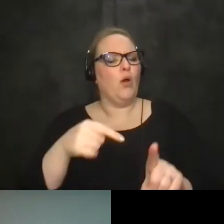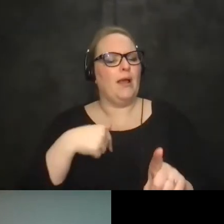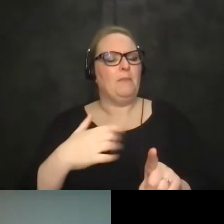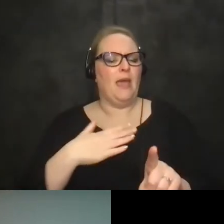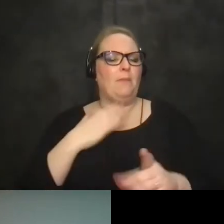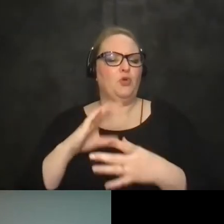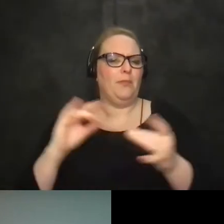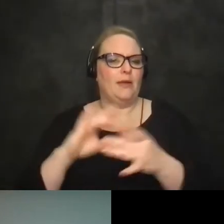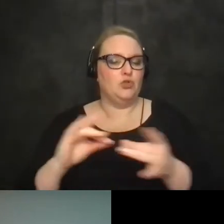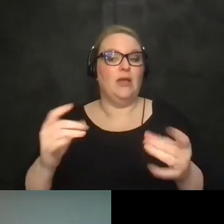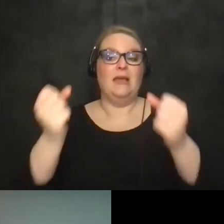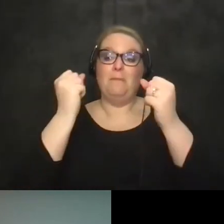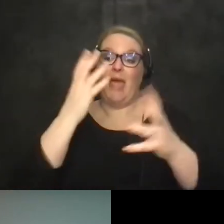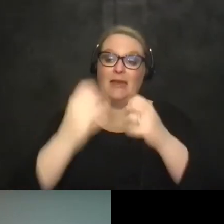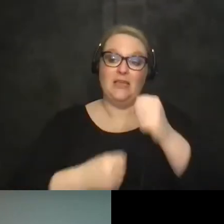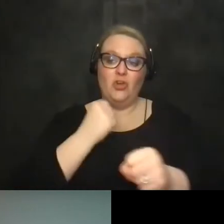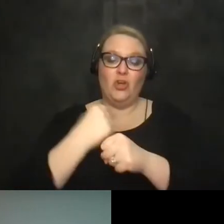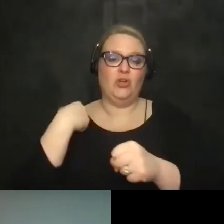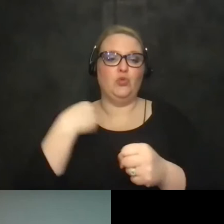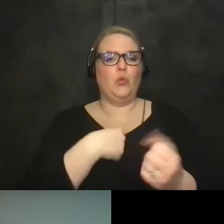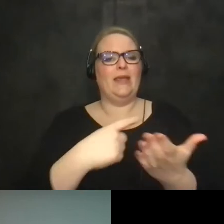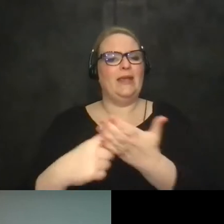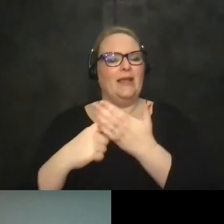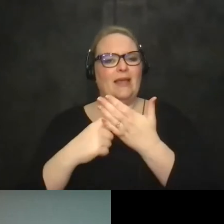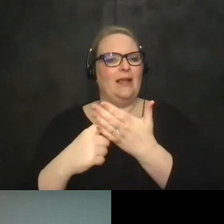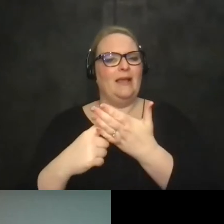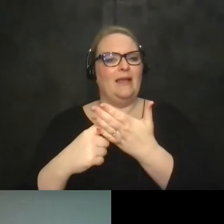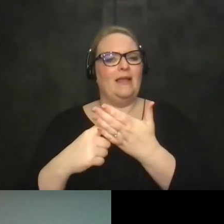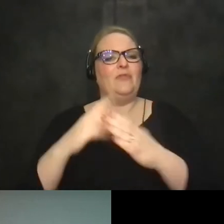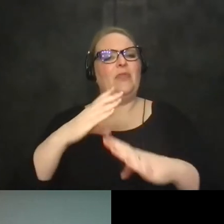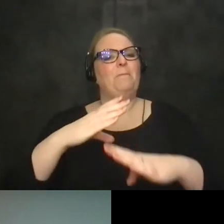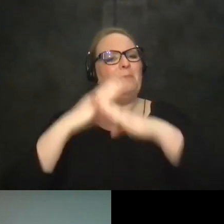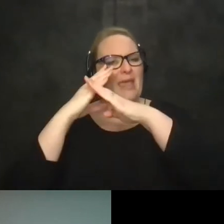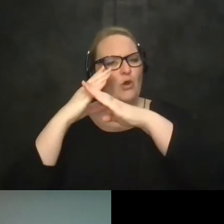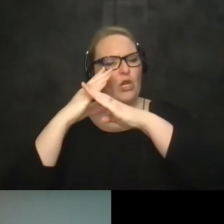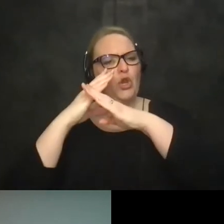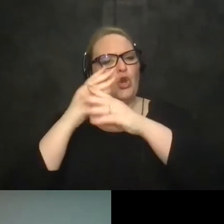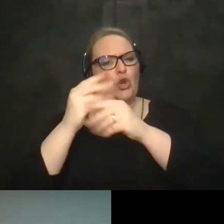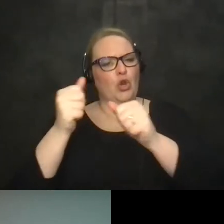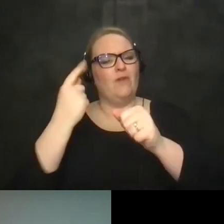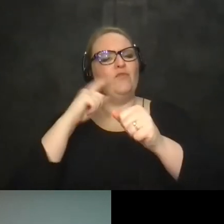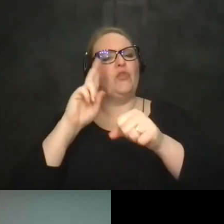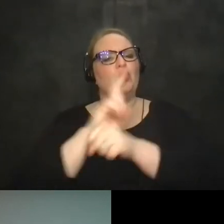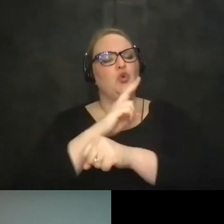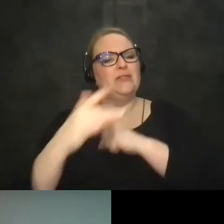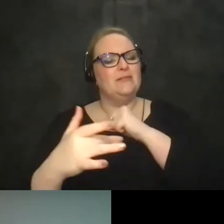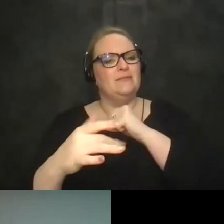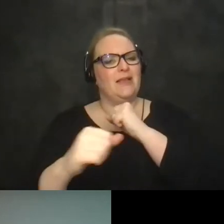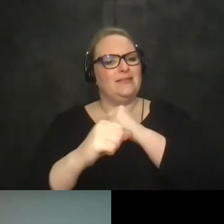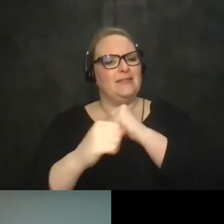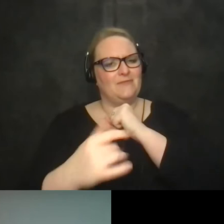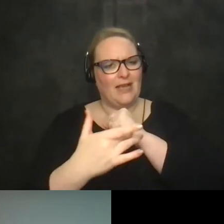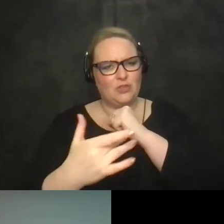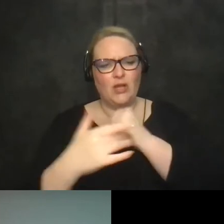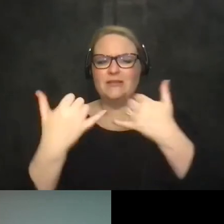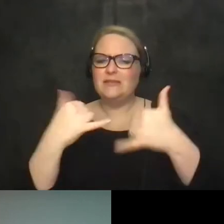for many many years we talked about the biggest barrier to the use of assistive technology was awareness and there's still